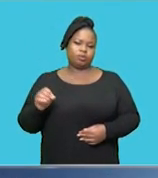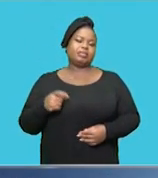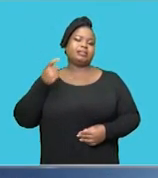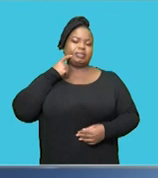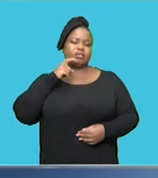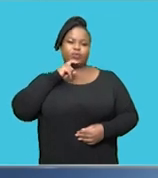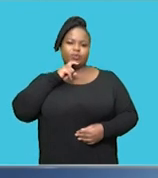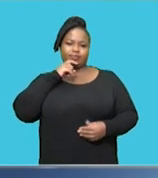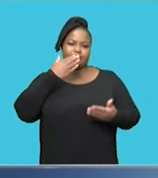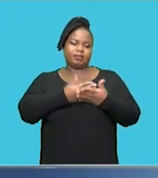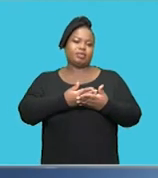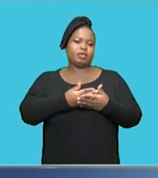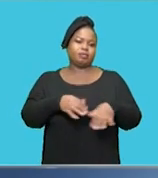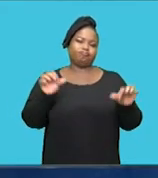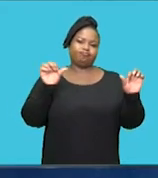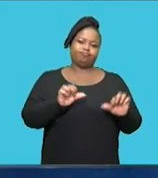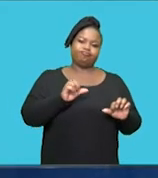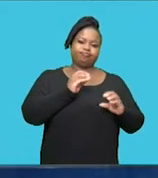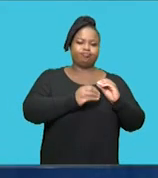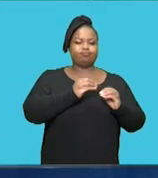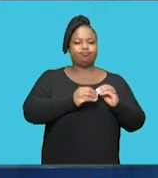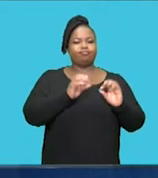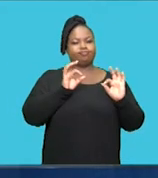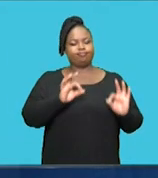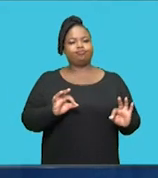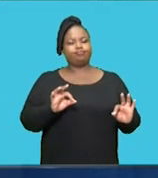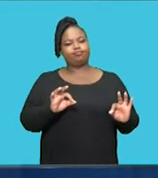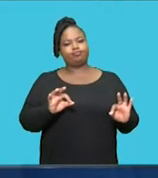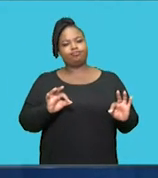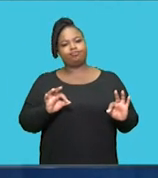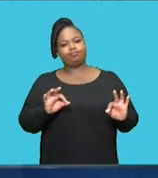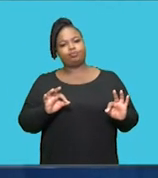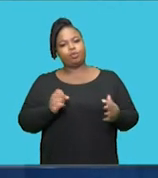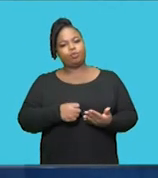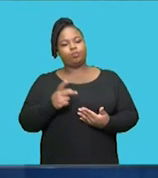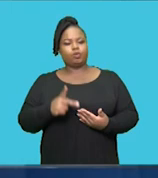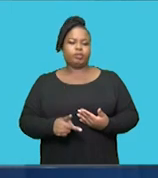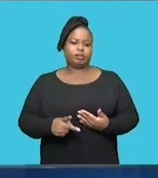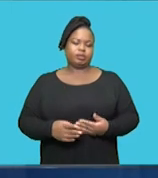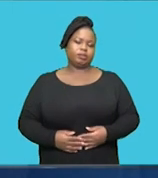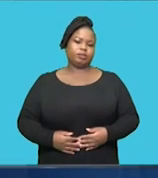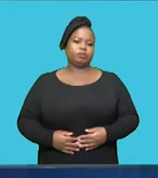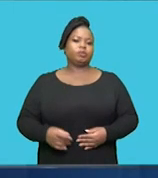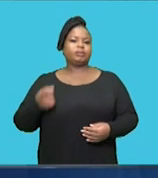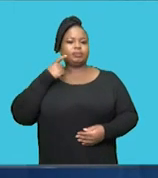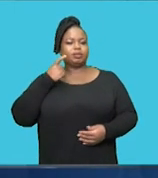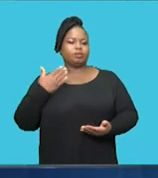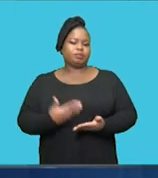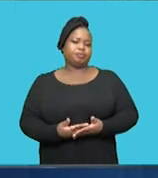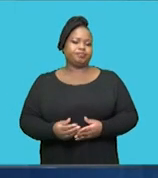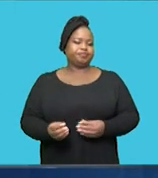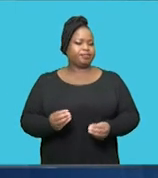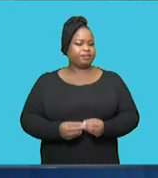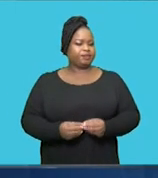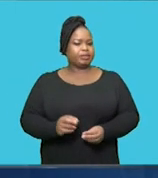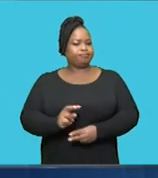to use to bring it back into a project itself We are able to maintain, to